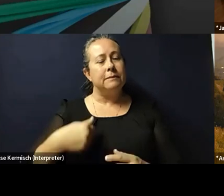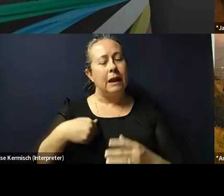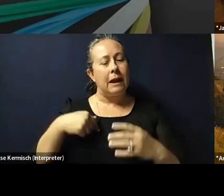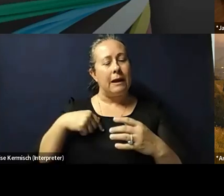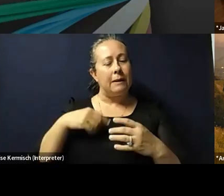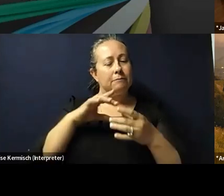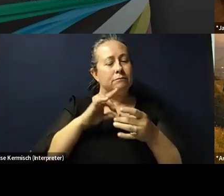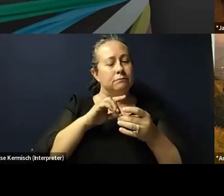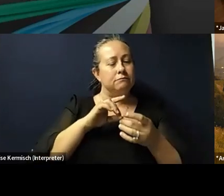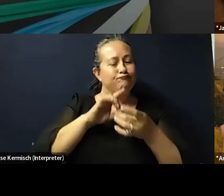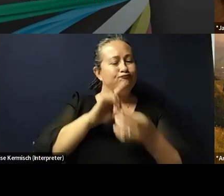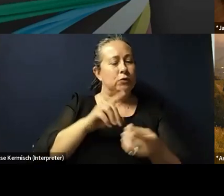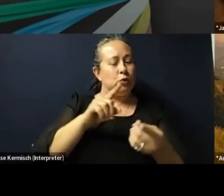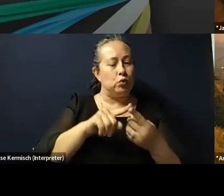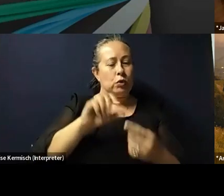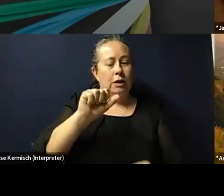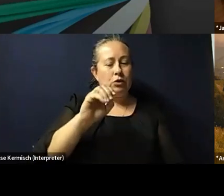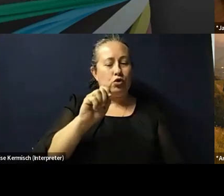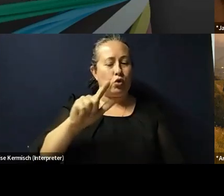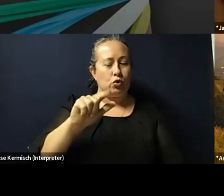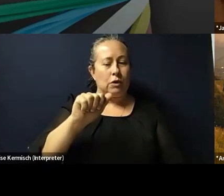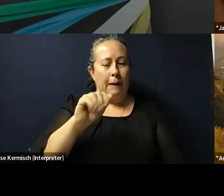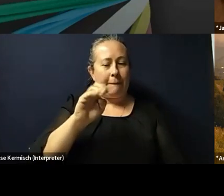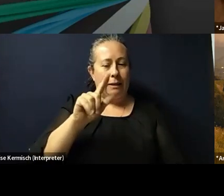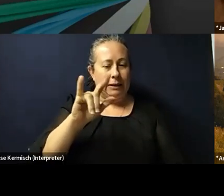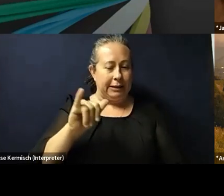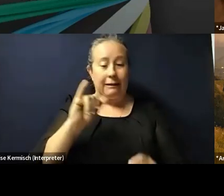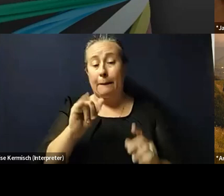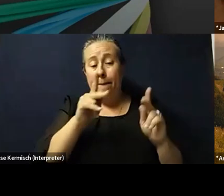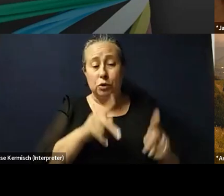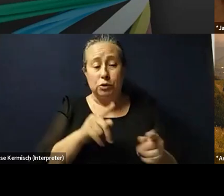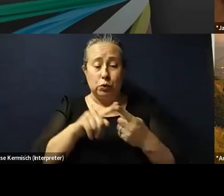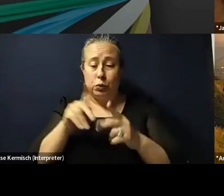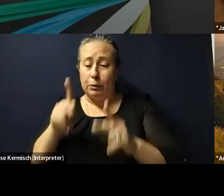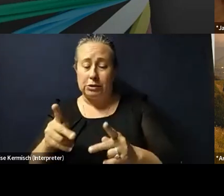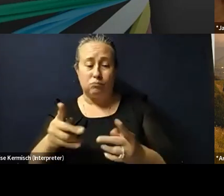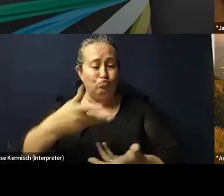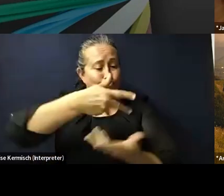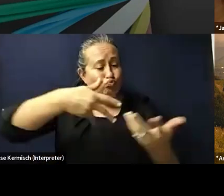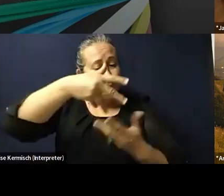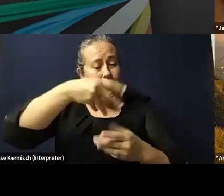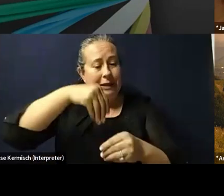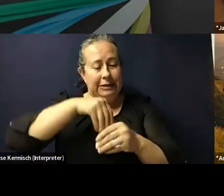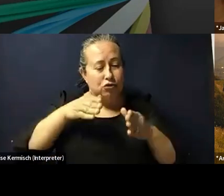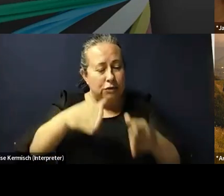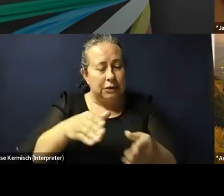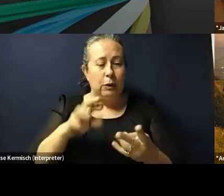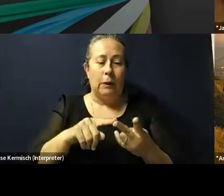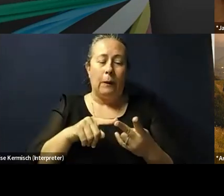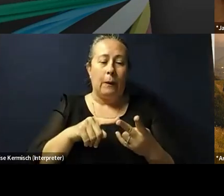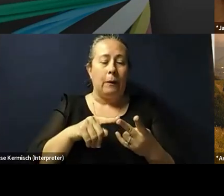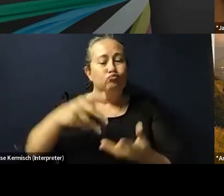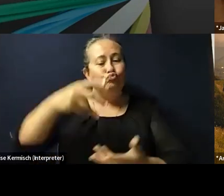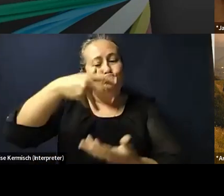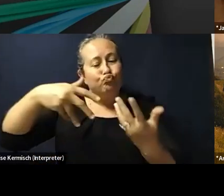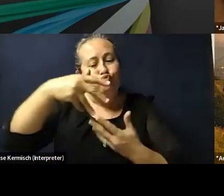sociability, so person-to-person interaction in the street, or like within a, within like family